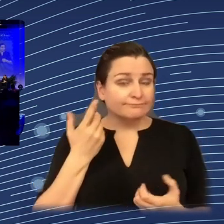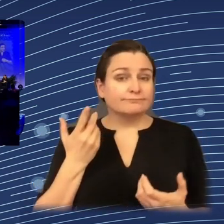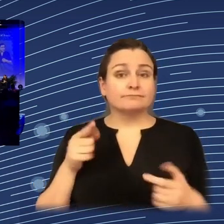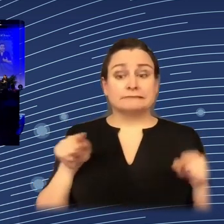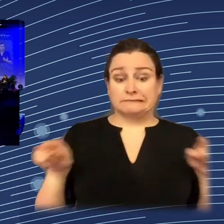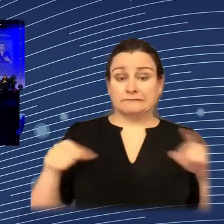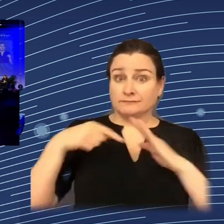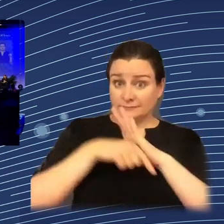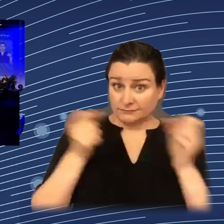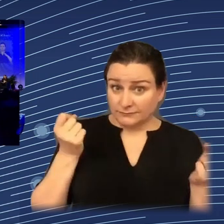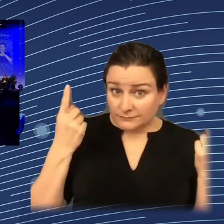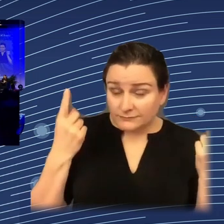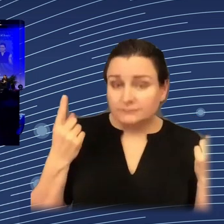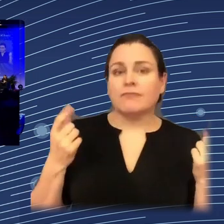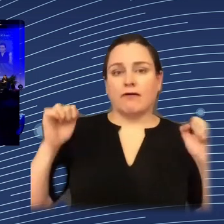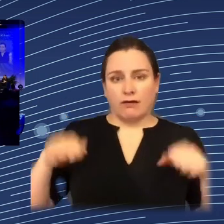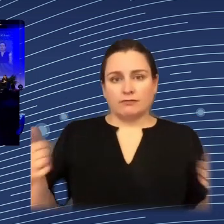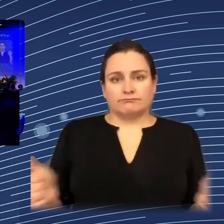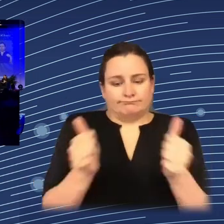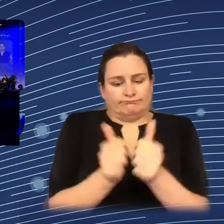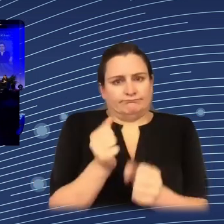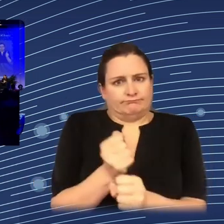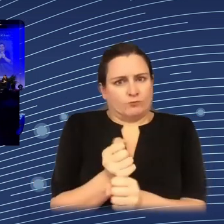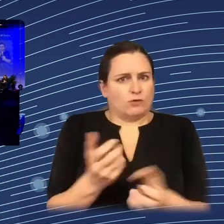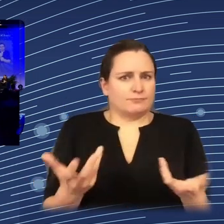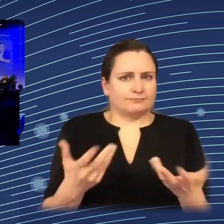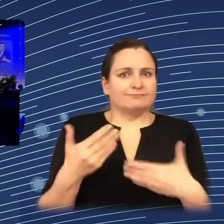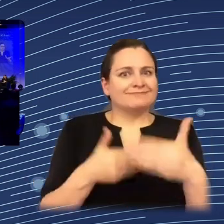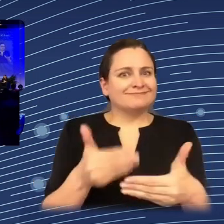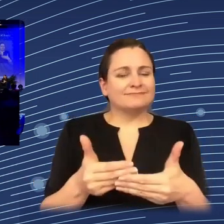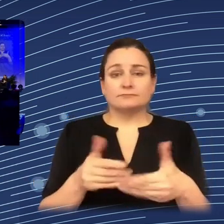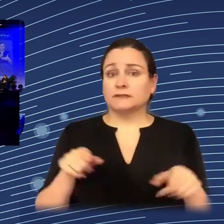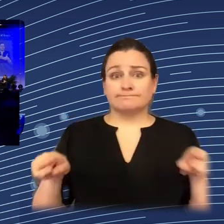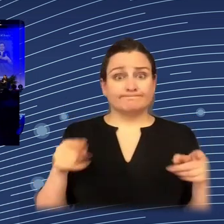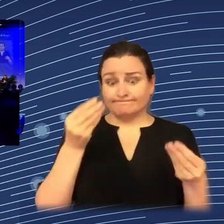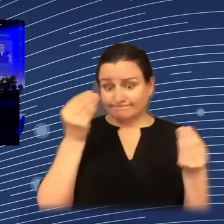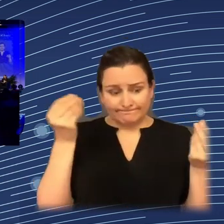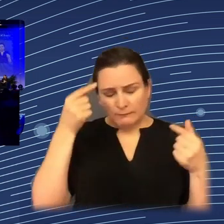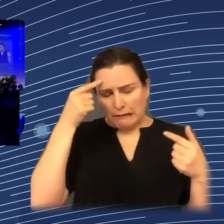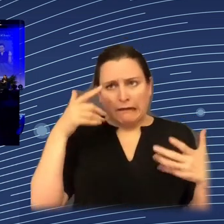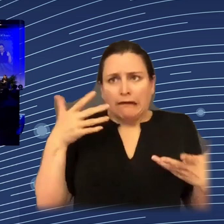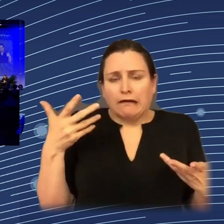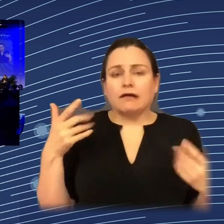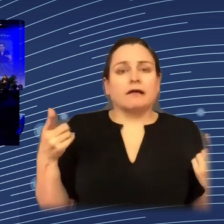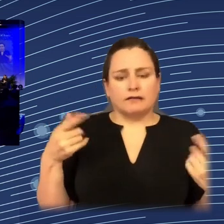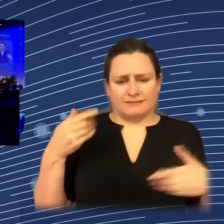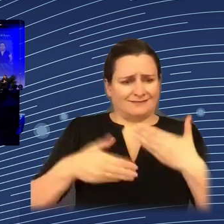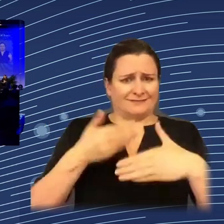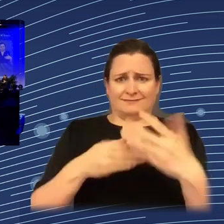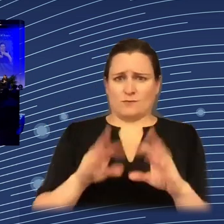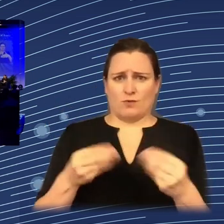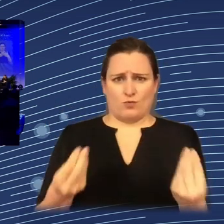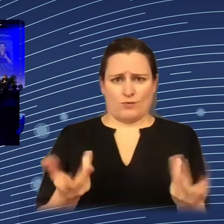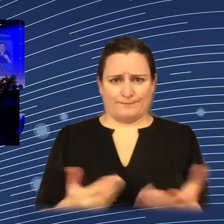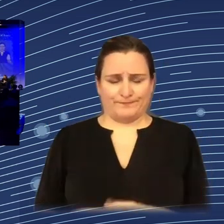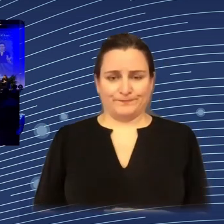is, of course, primarily directed at the social partners on stage, but I will take the prerogative of the moderator to slightly add to that